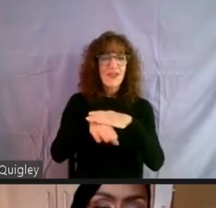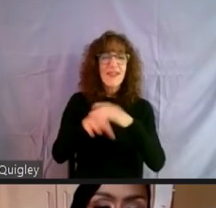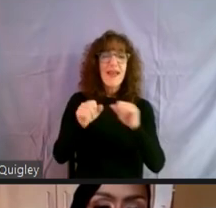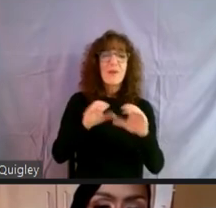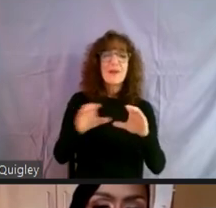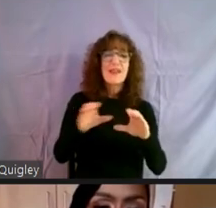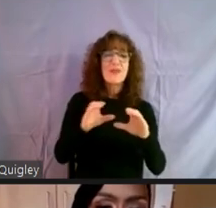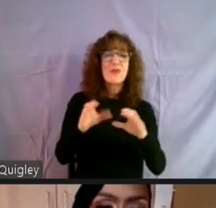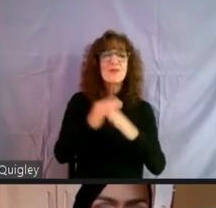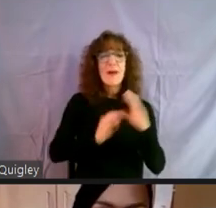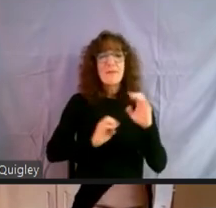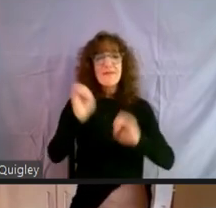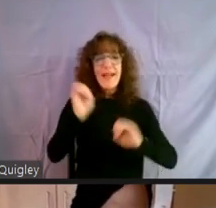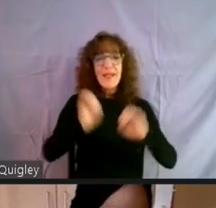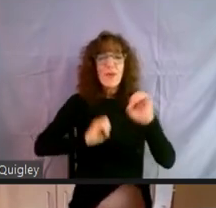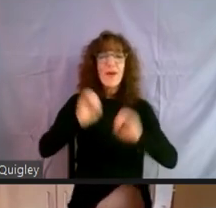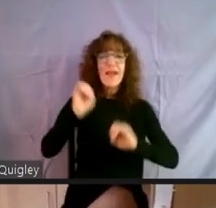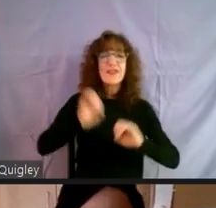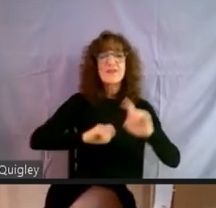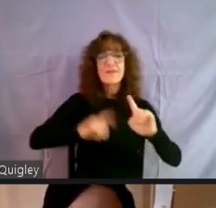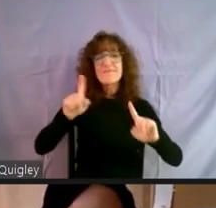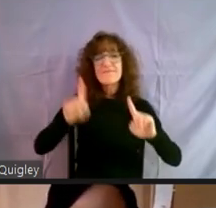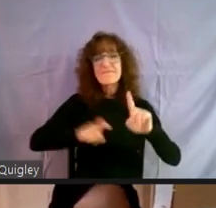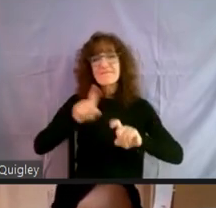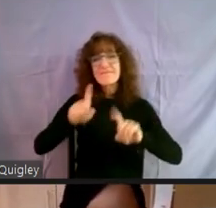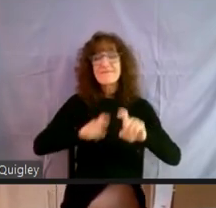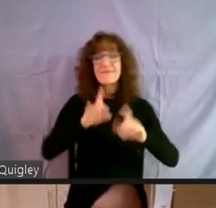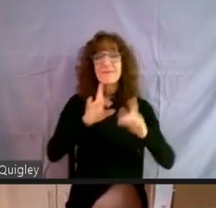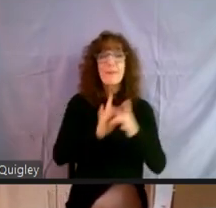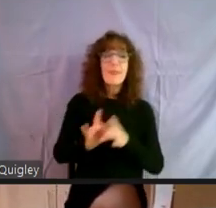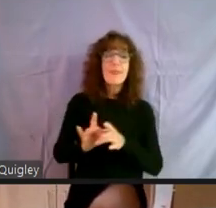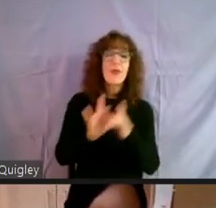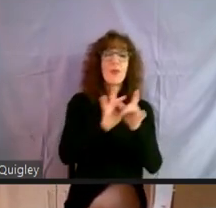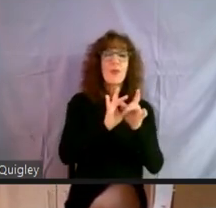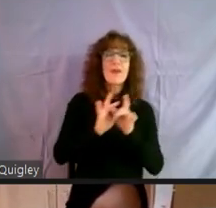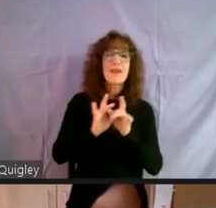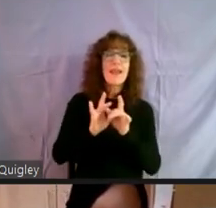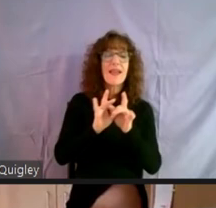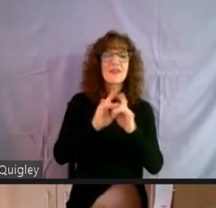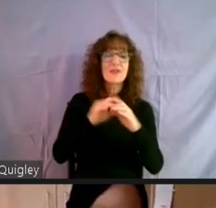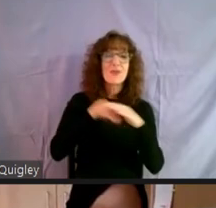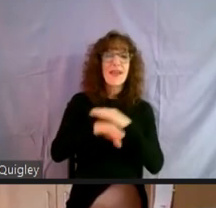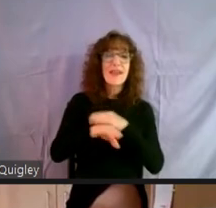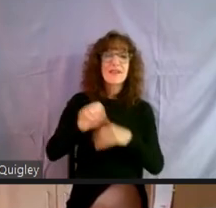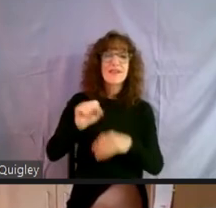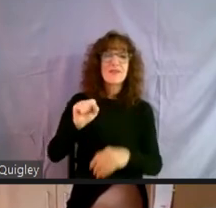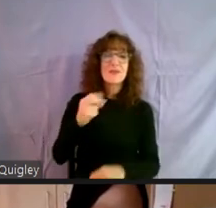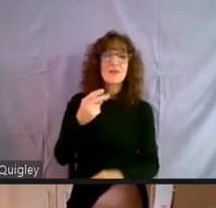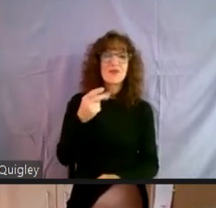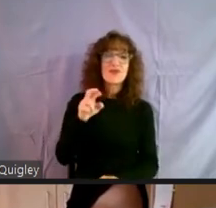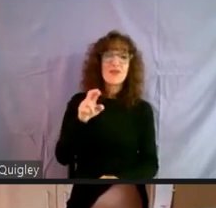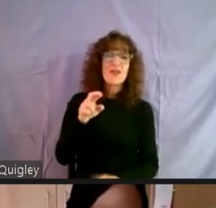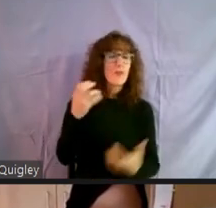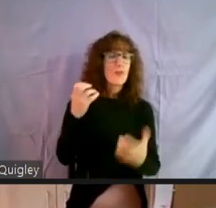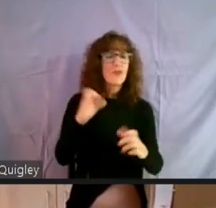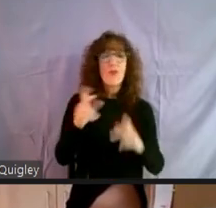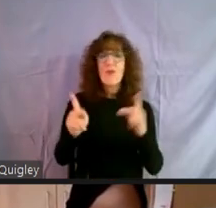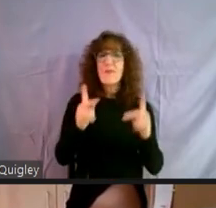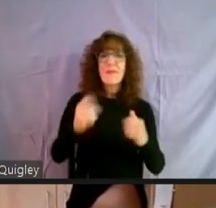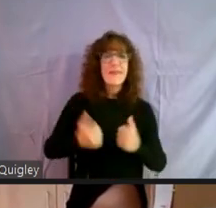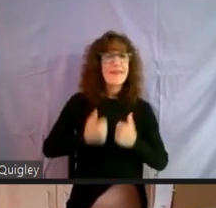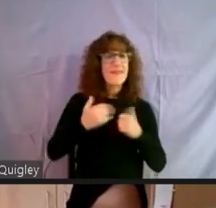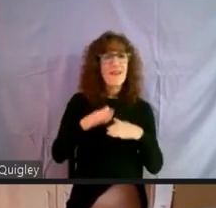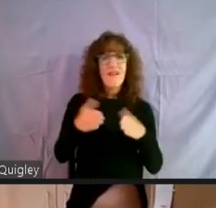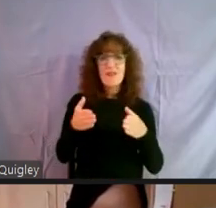some assessment with that person and coordinate with them to get into shelter. We don't want anyone living on the street.